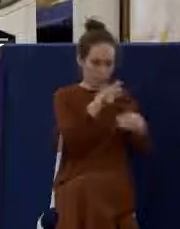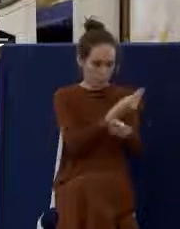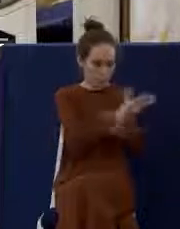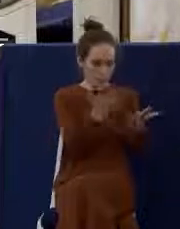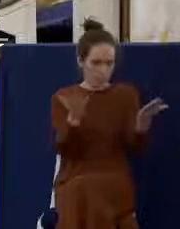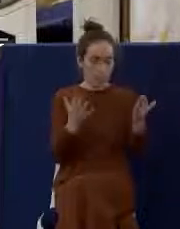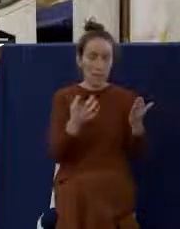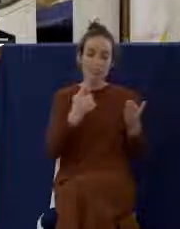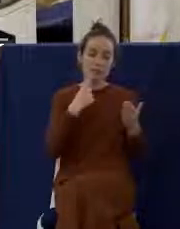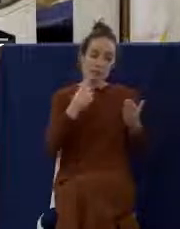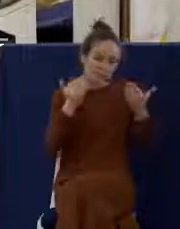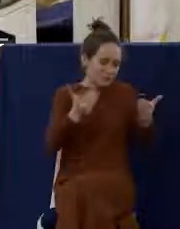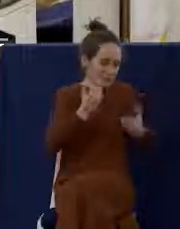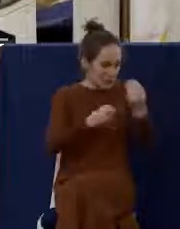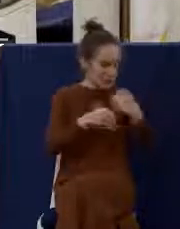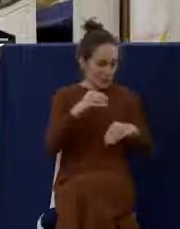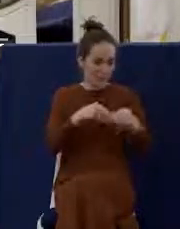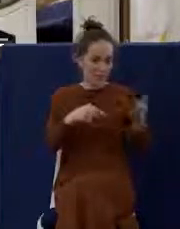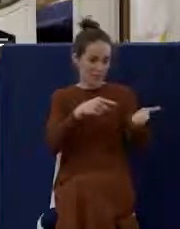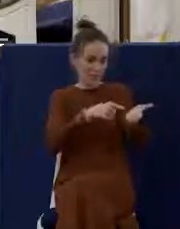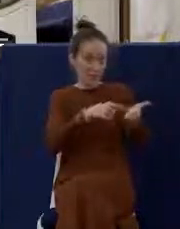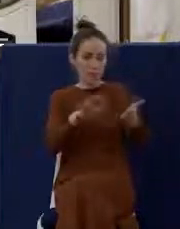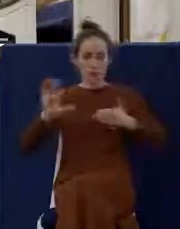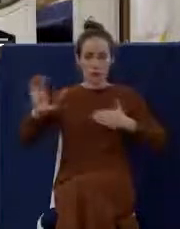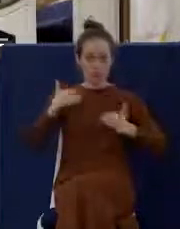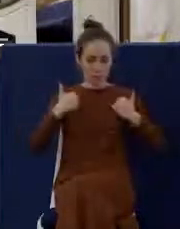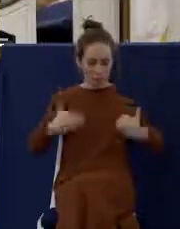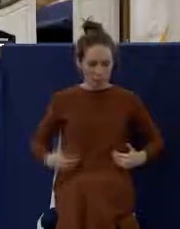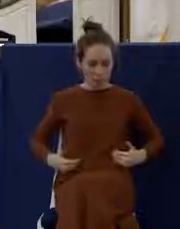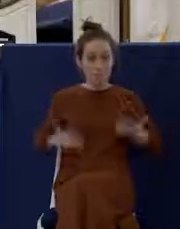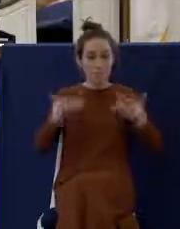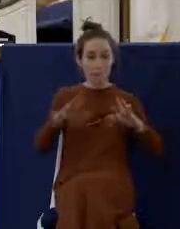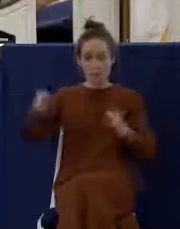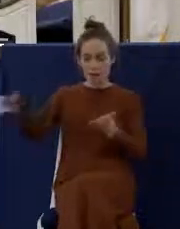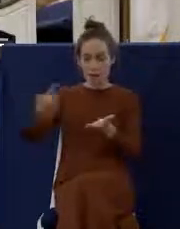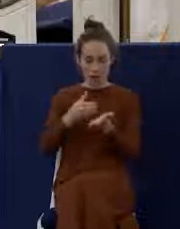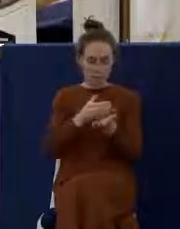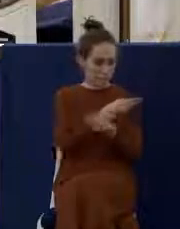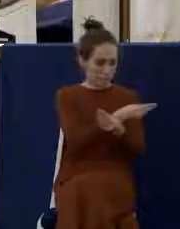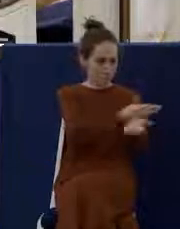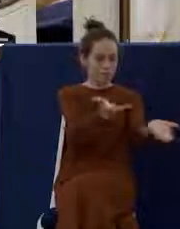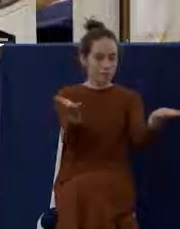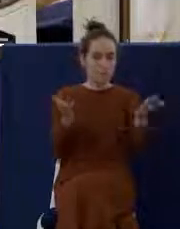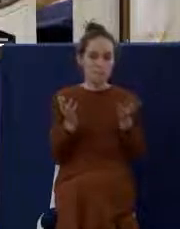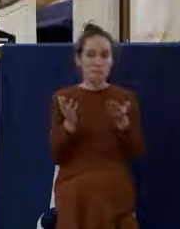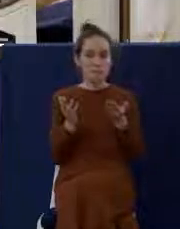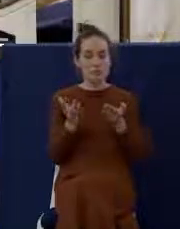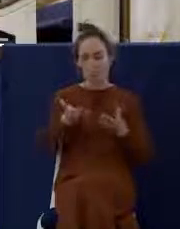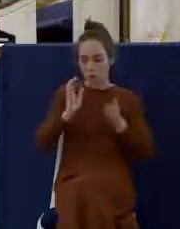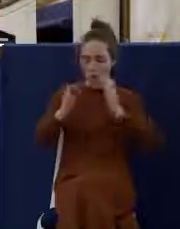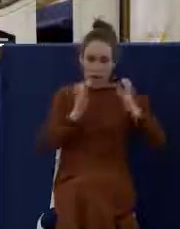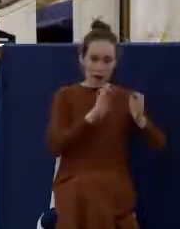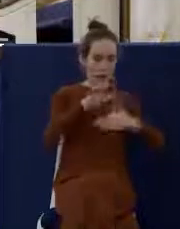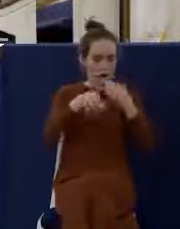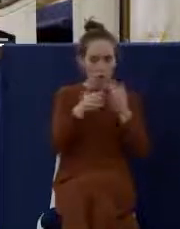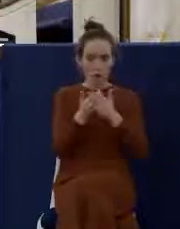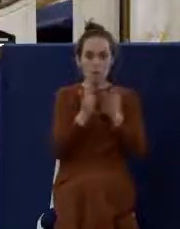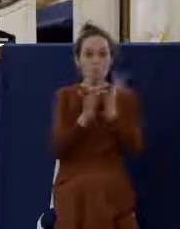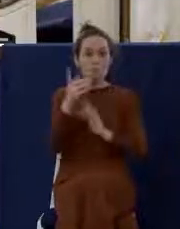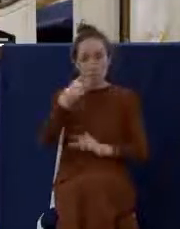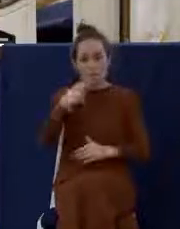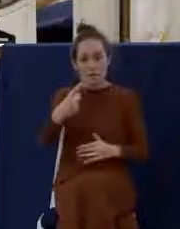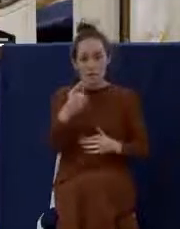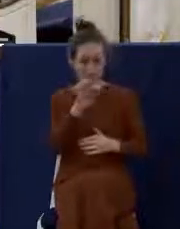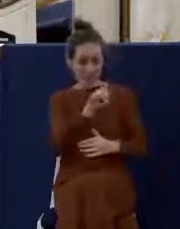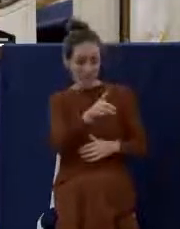And he took the cup, and when he had given thanks, he gave it to them, and they all drank it. And he said, This is my blood of the New Testament, which is shed